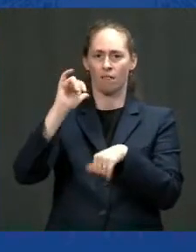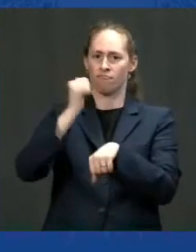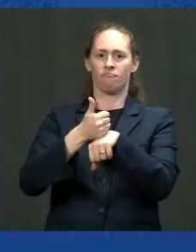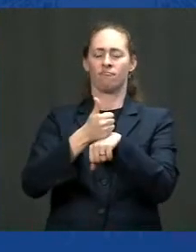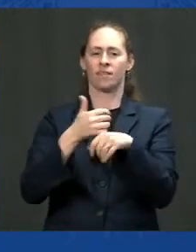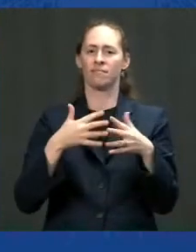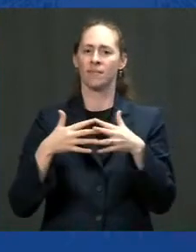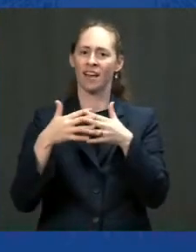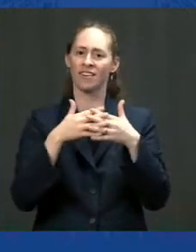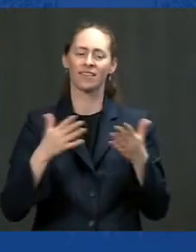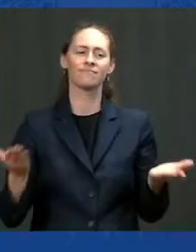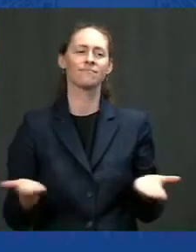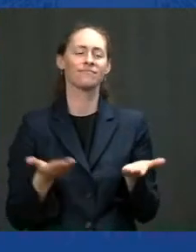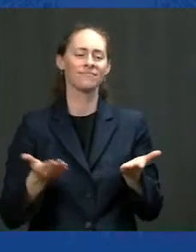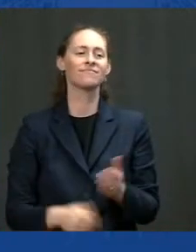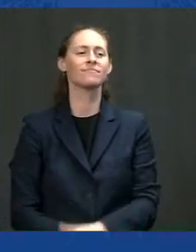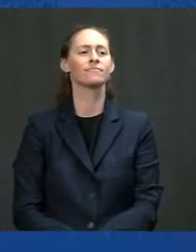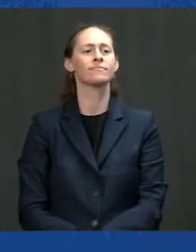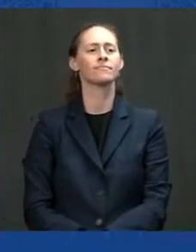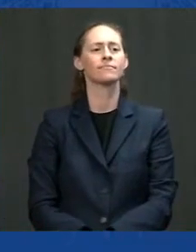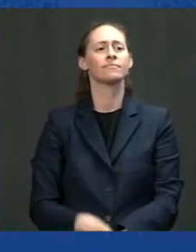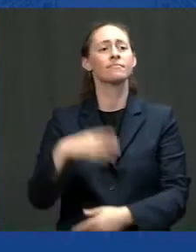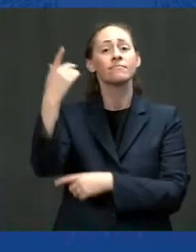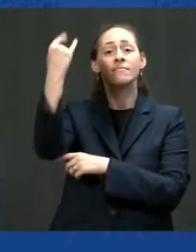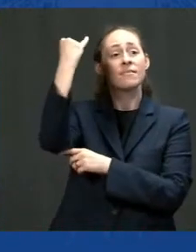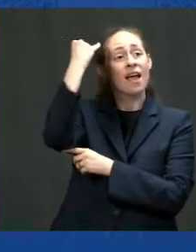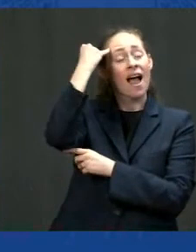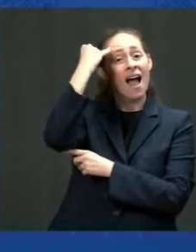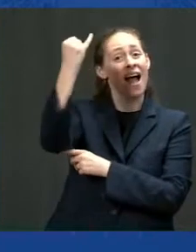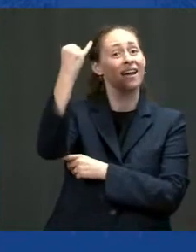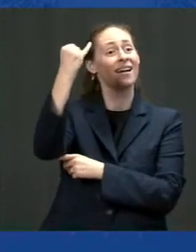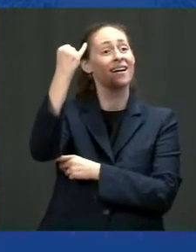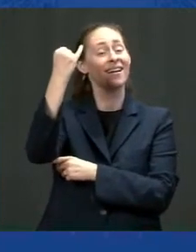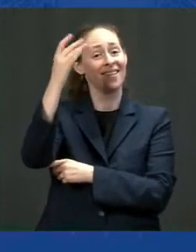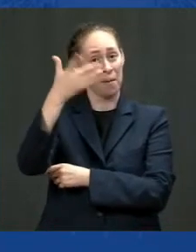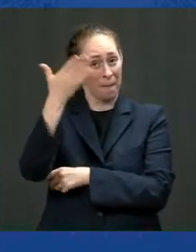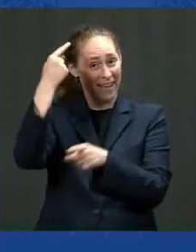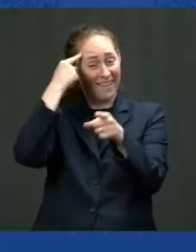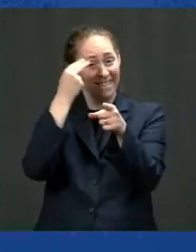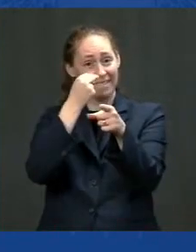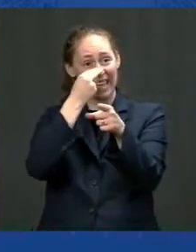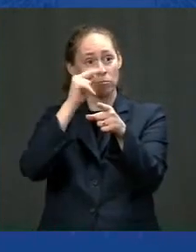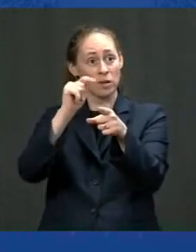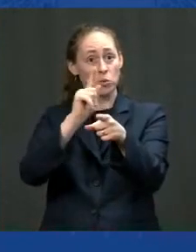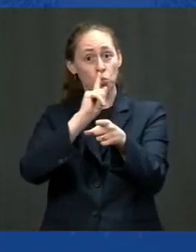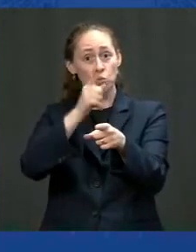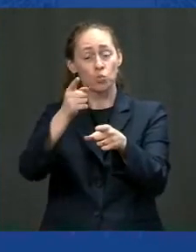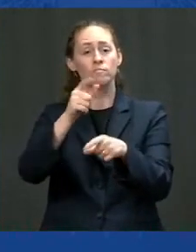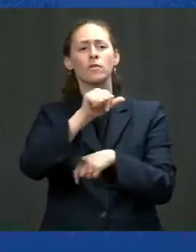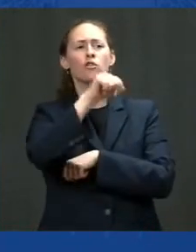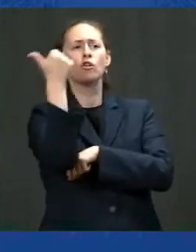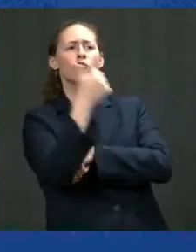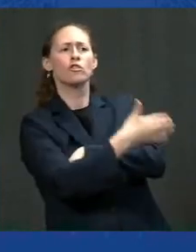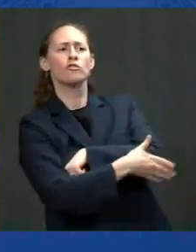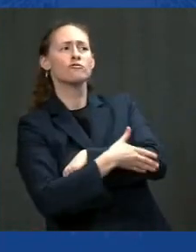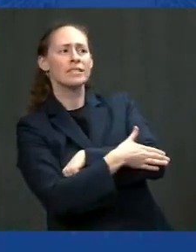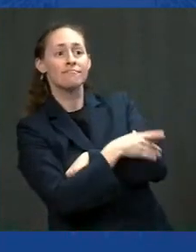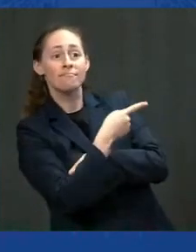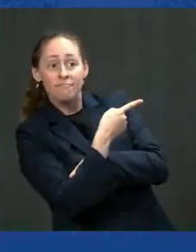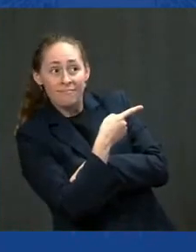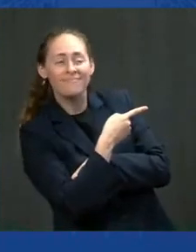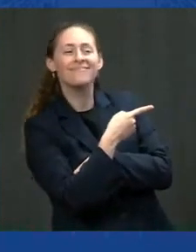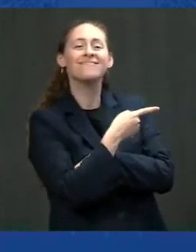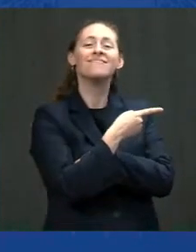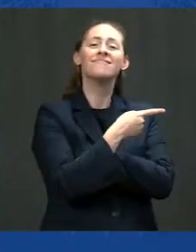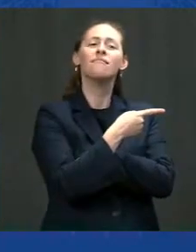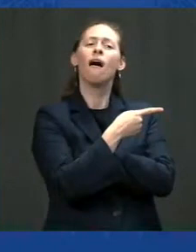And the idea was, and it sounds corny, but it is absolutely true, no other nation has this as an organizing principle. We